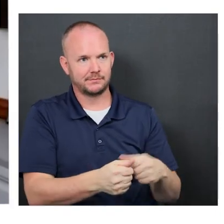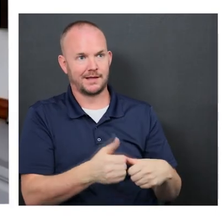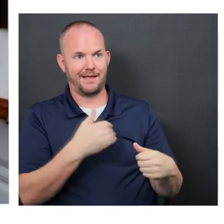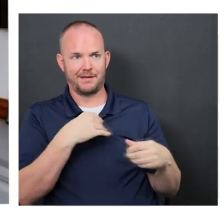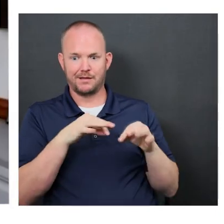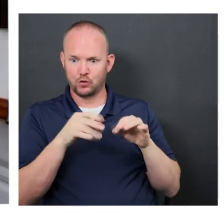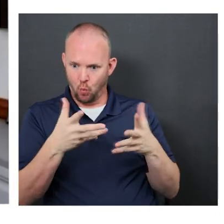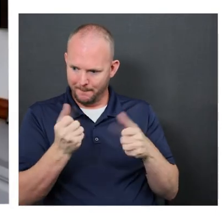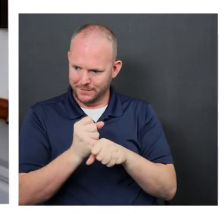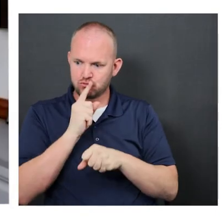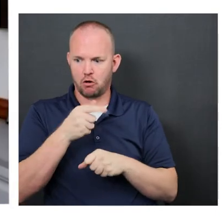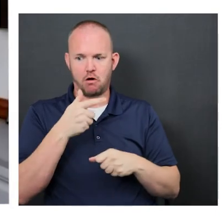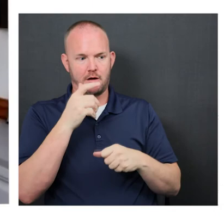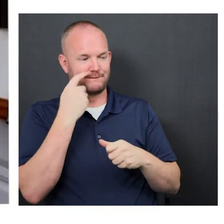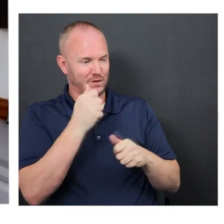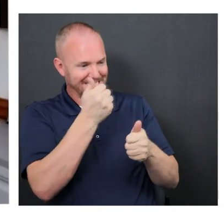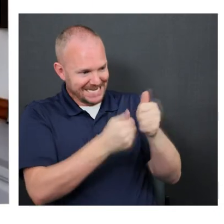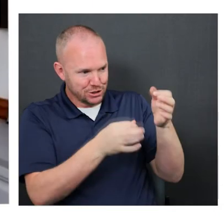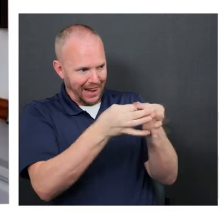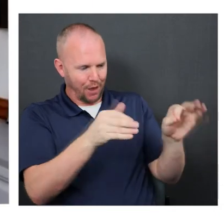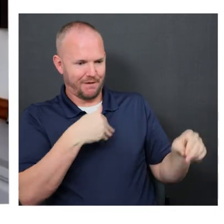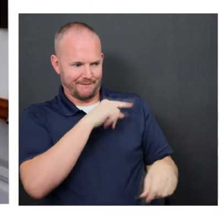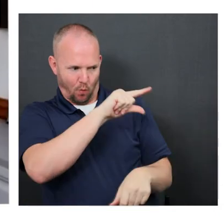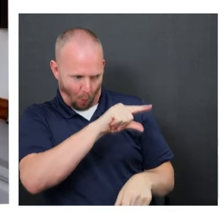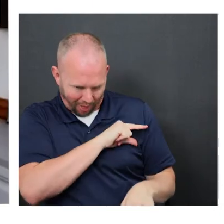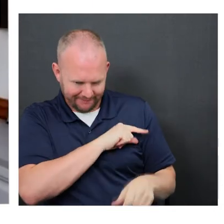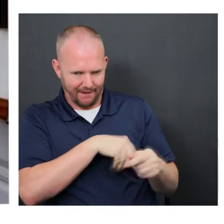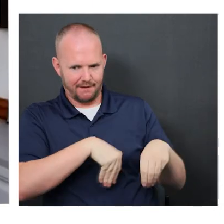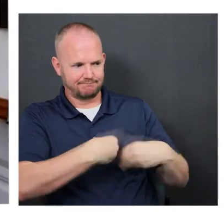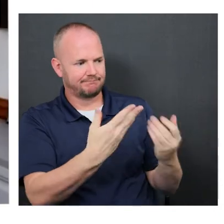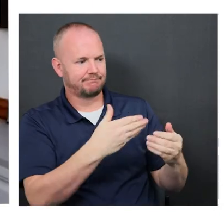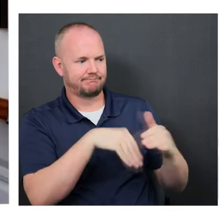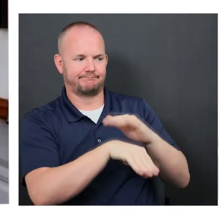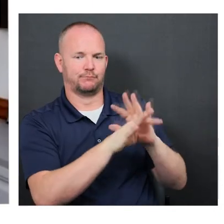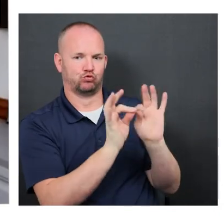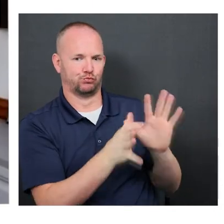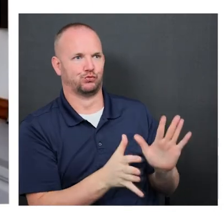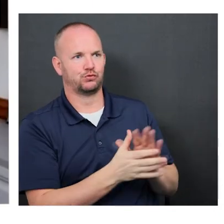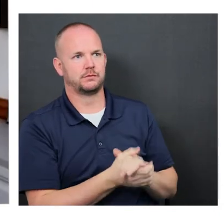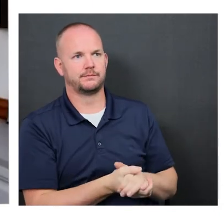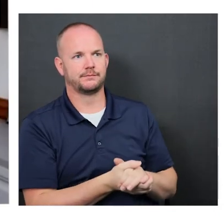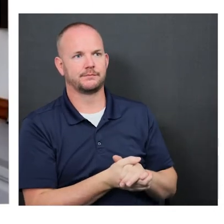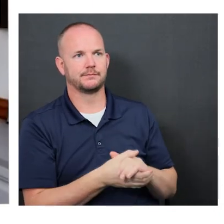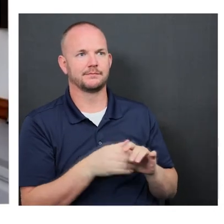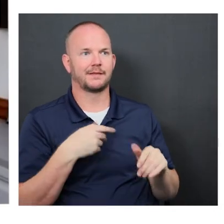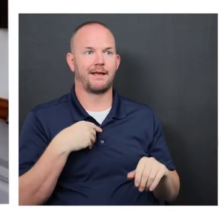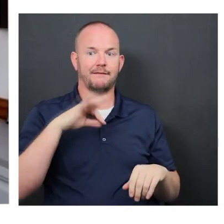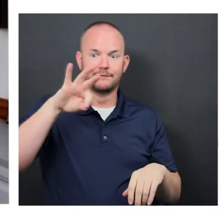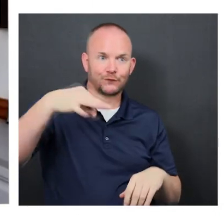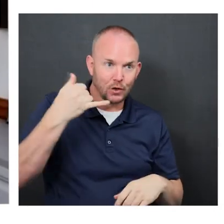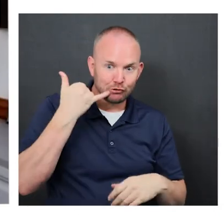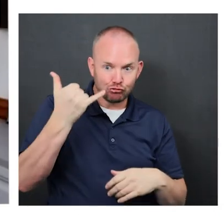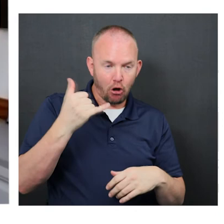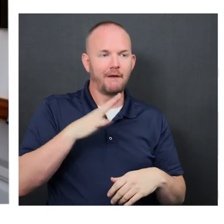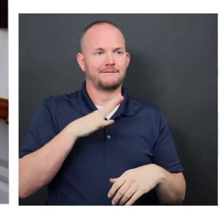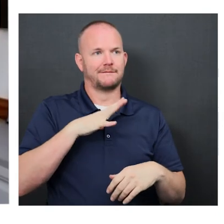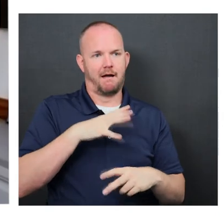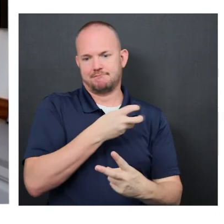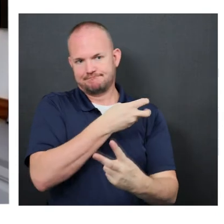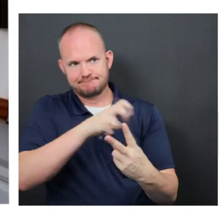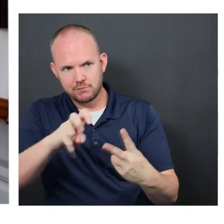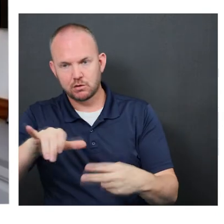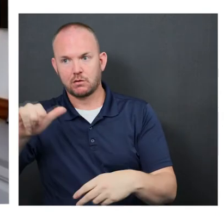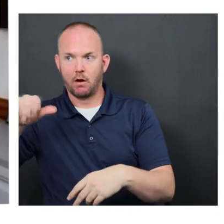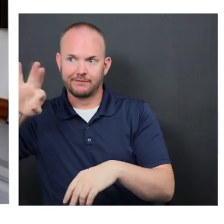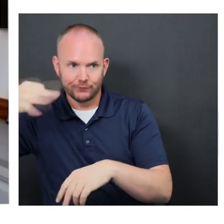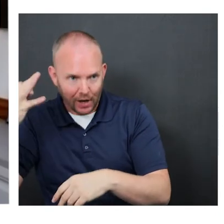interpret in four languages. So they could actually be sitting on a video call, have a Haitian call, come in, take it, have a French call, come in, take it, have